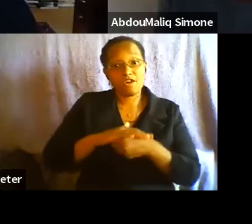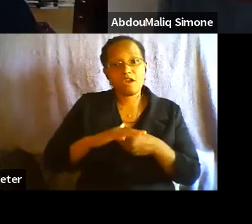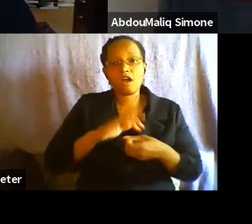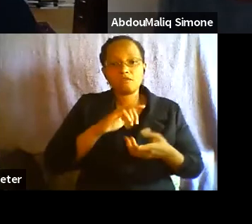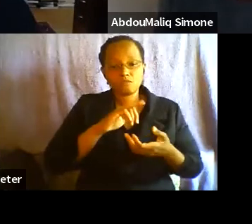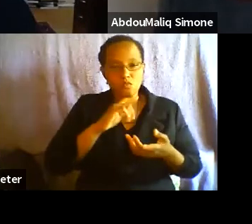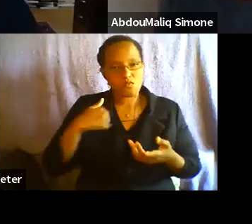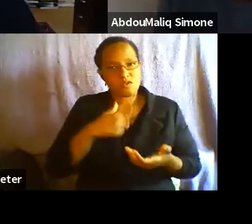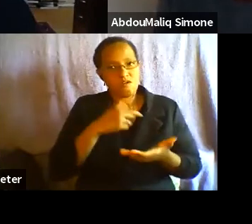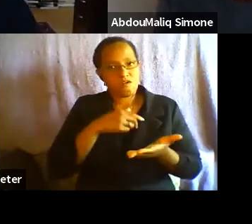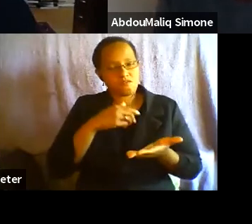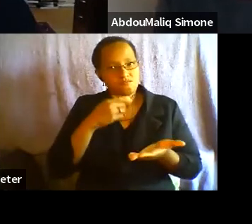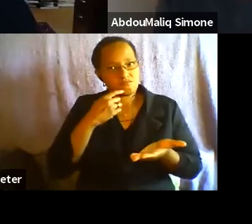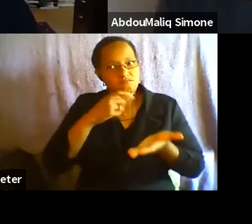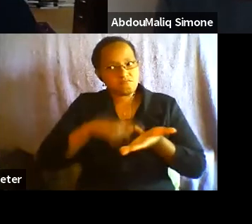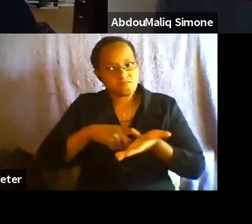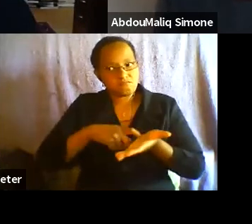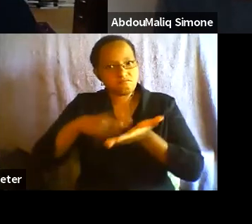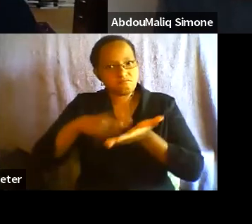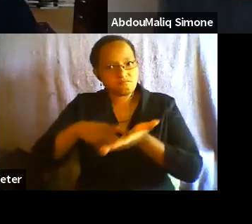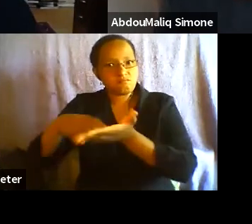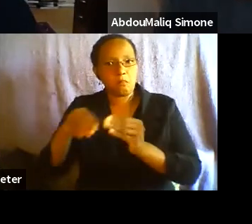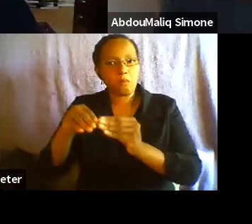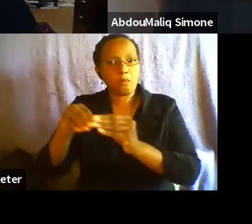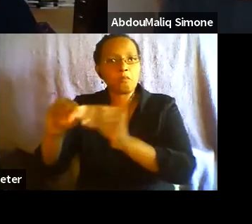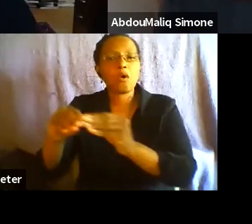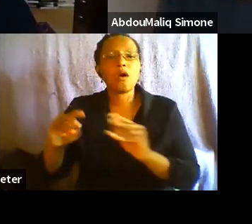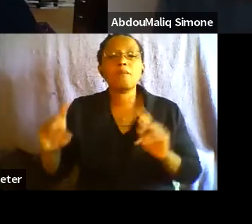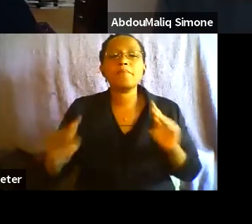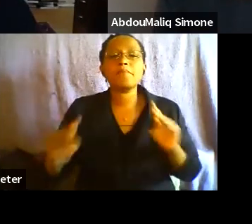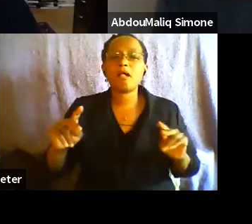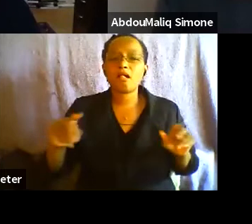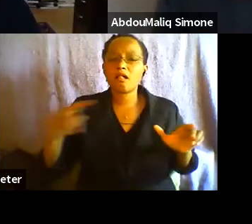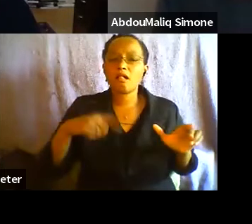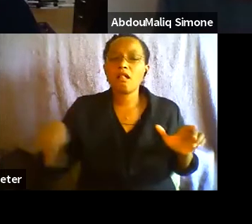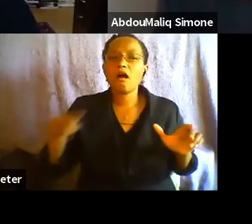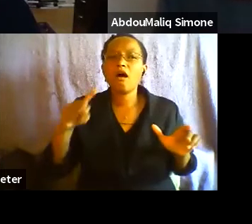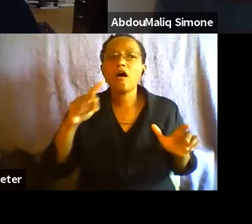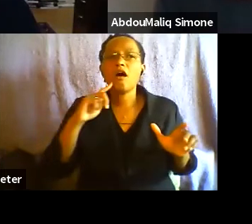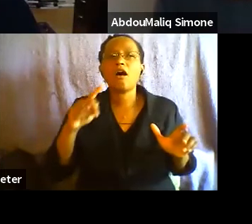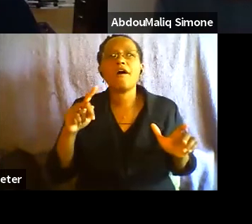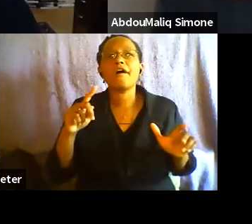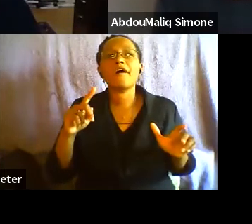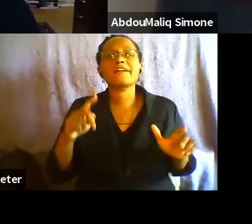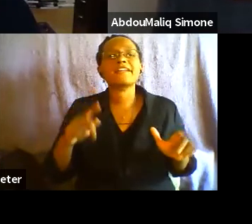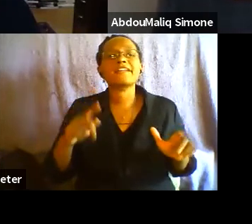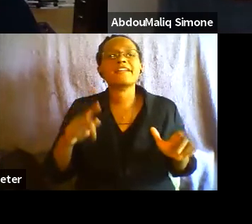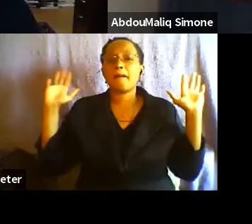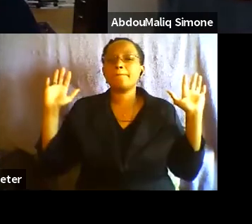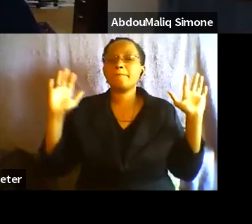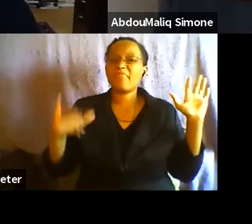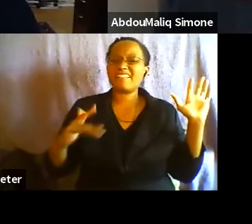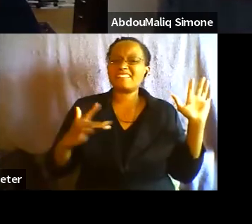sense of people abandoning the anticipation and the